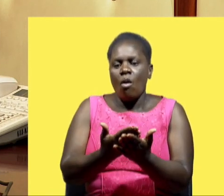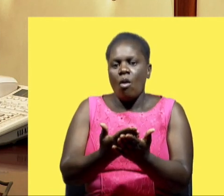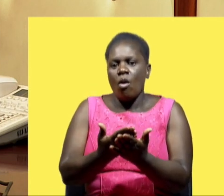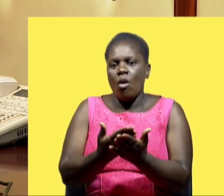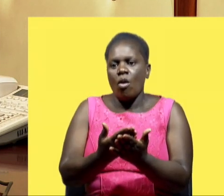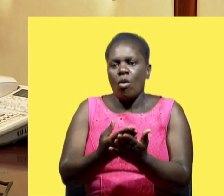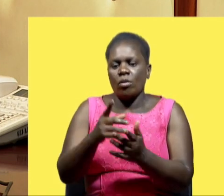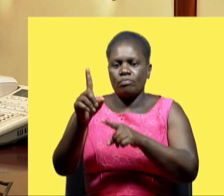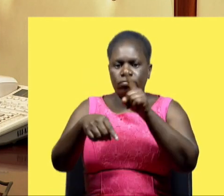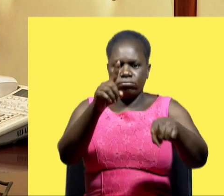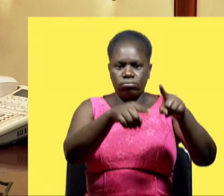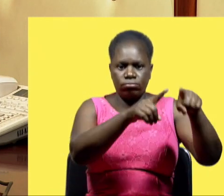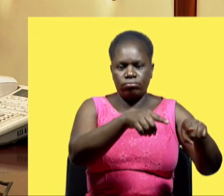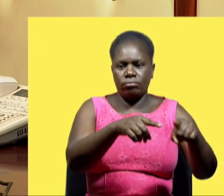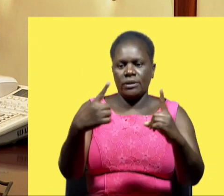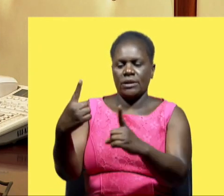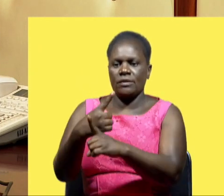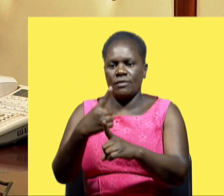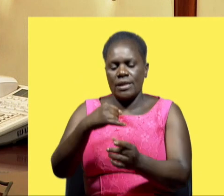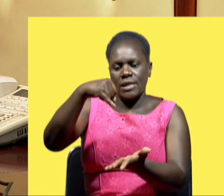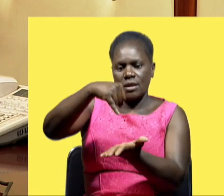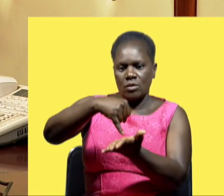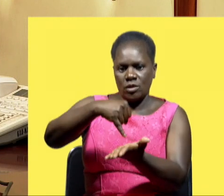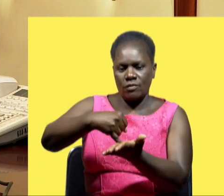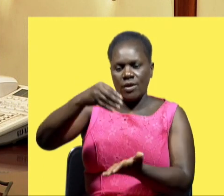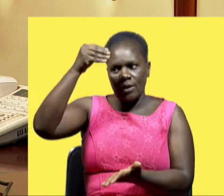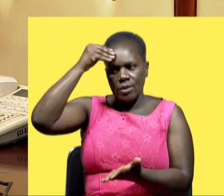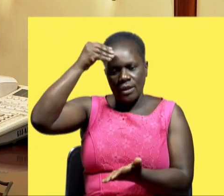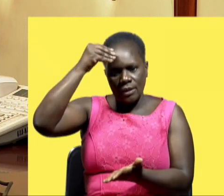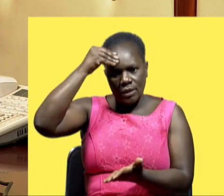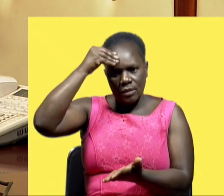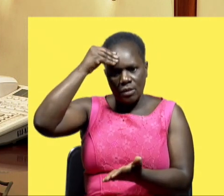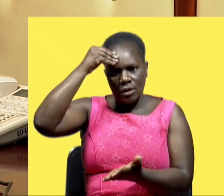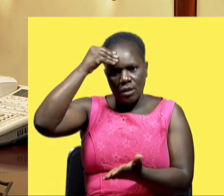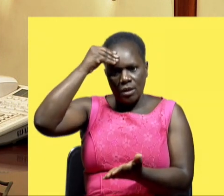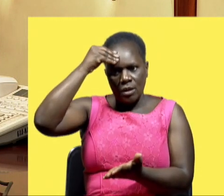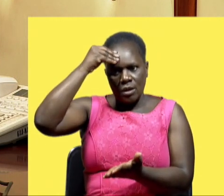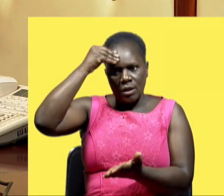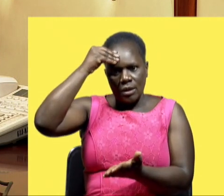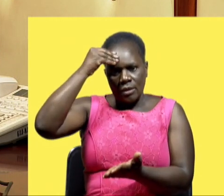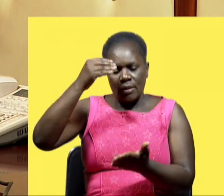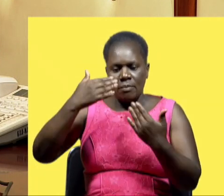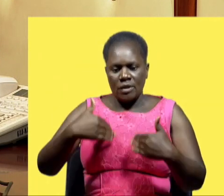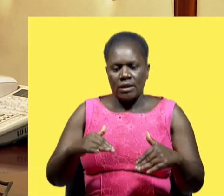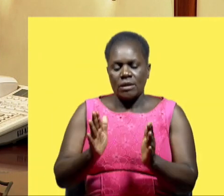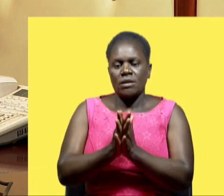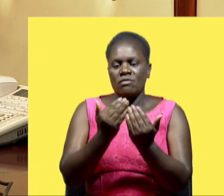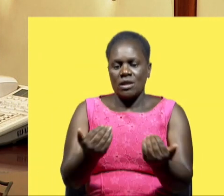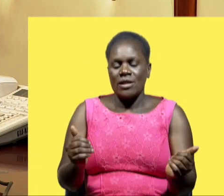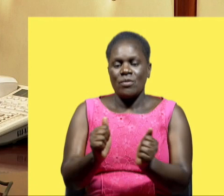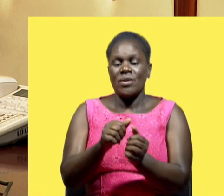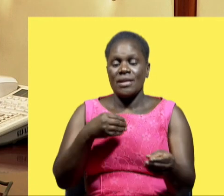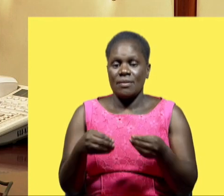dimensions and aspects of inclusive education with regard to learners with